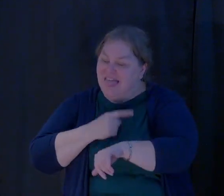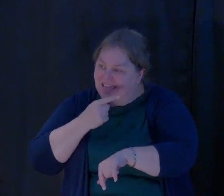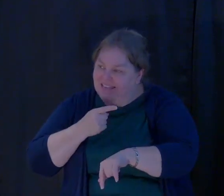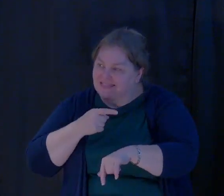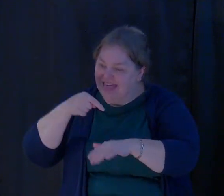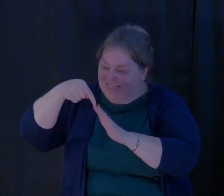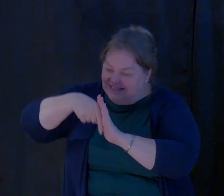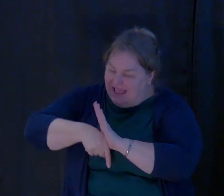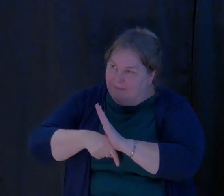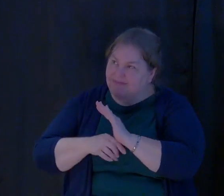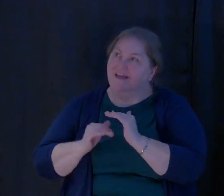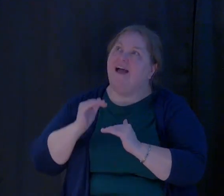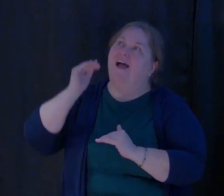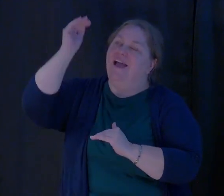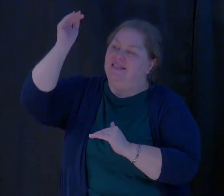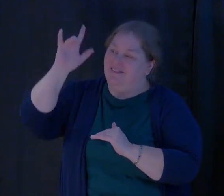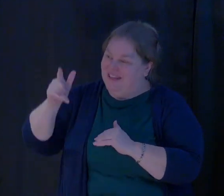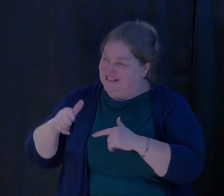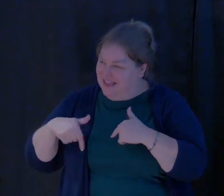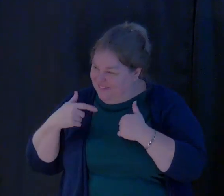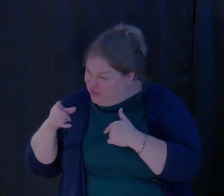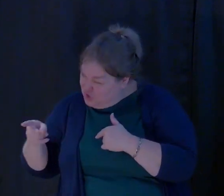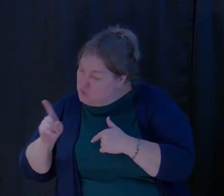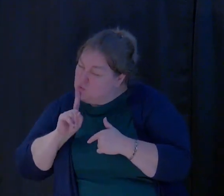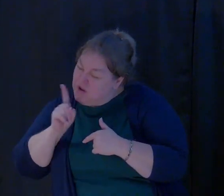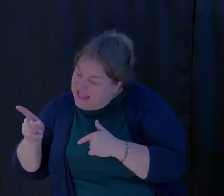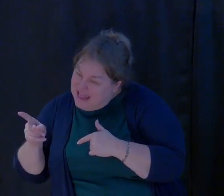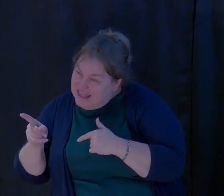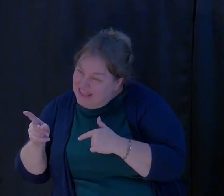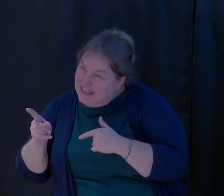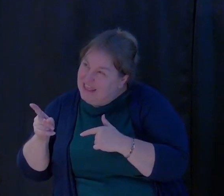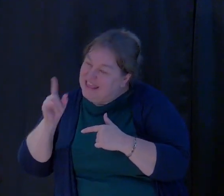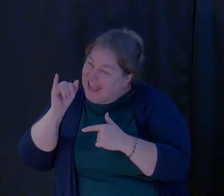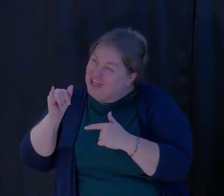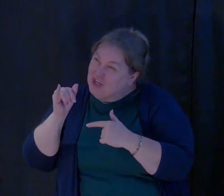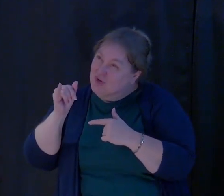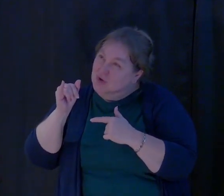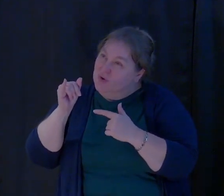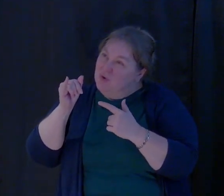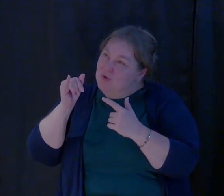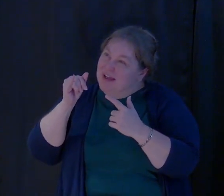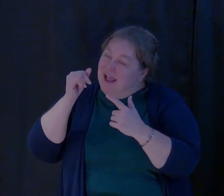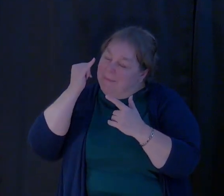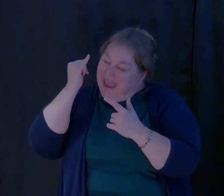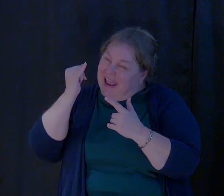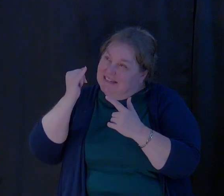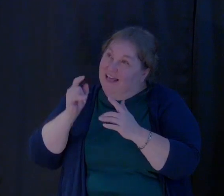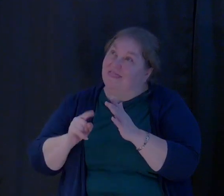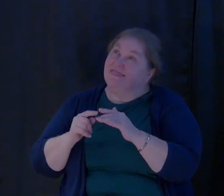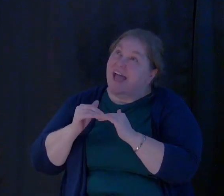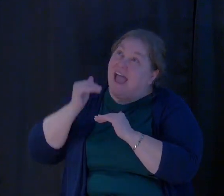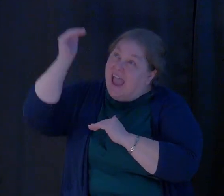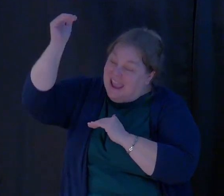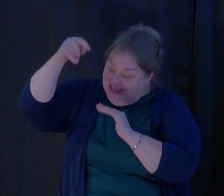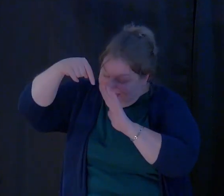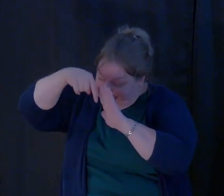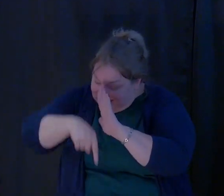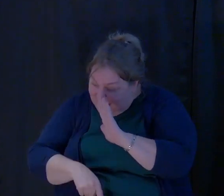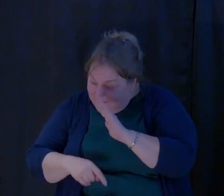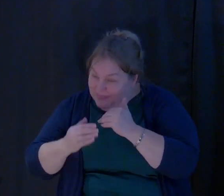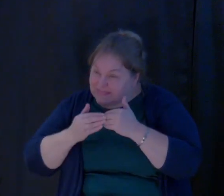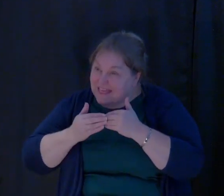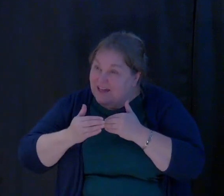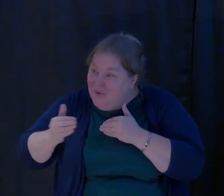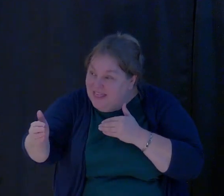love. Have you really experienced, can you really fathom the height, the depth, the width, the length of God's love love for you?